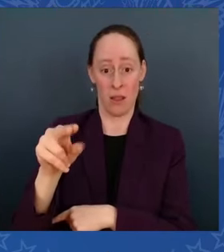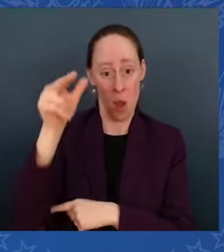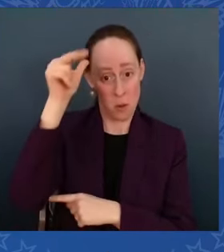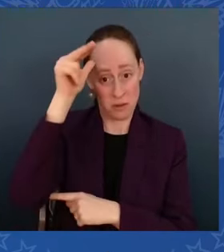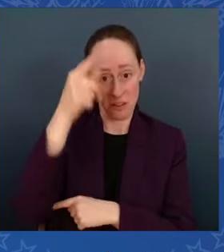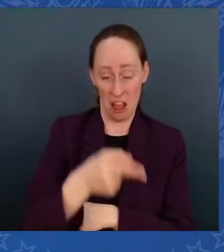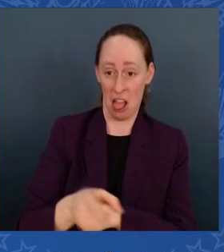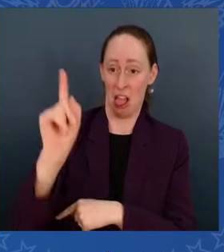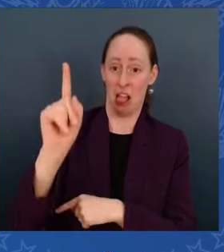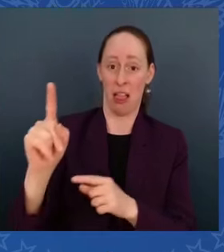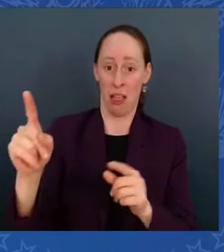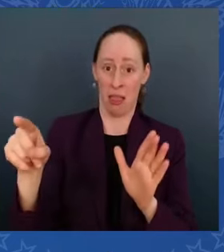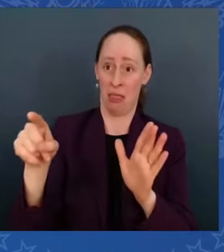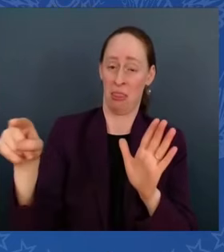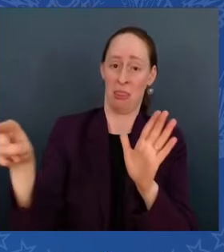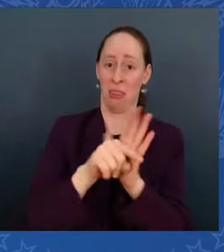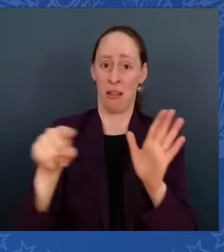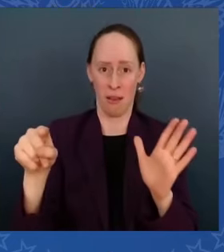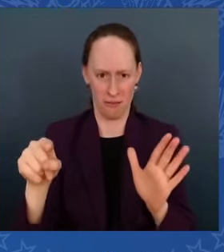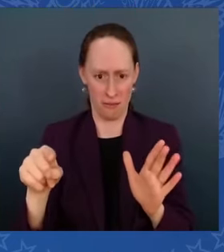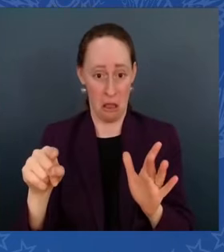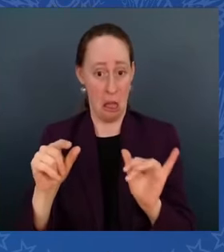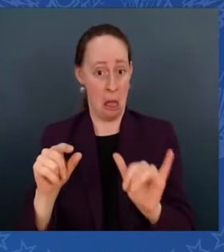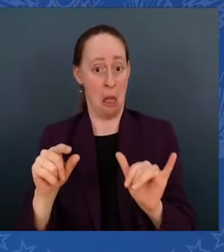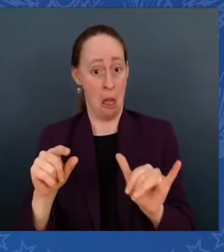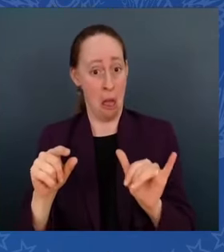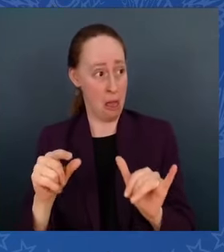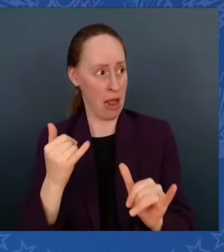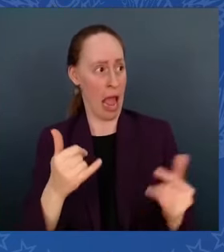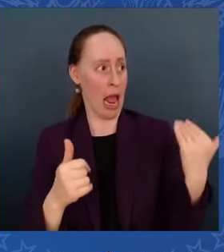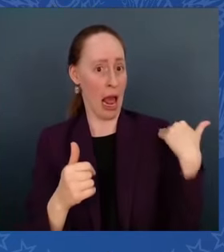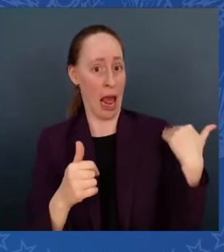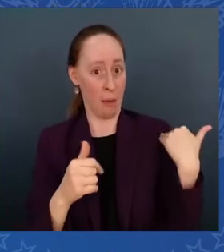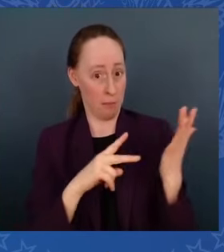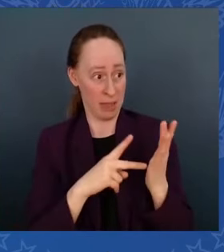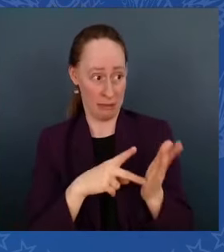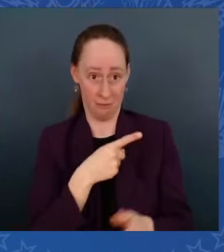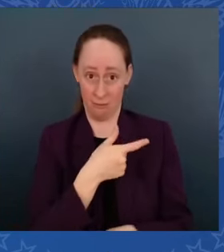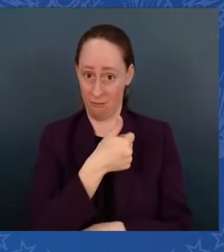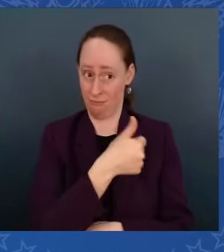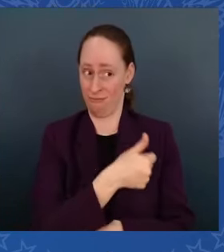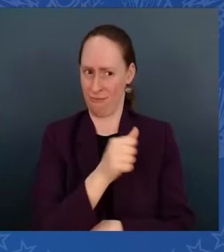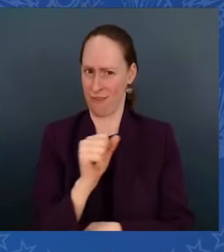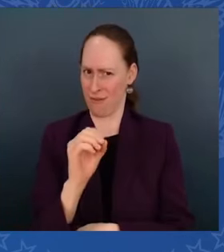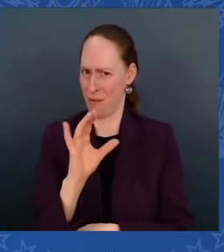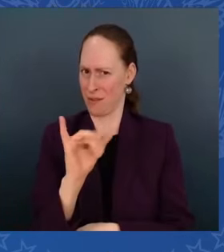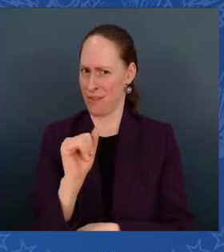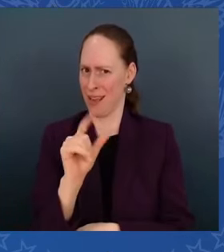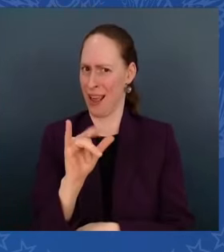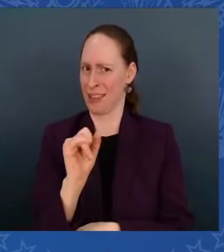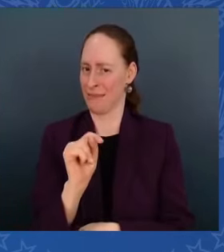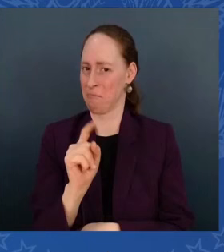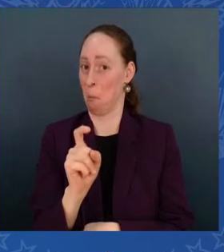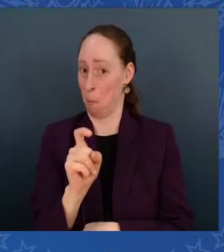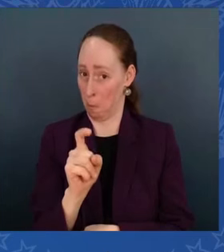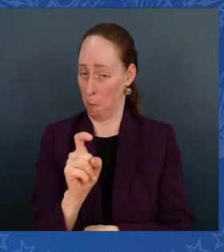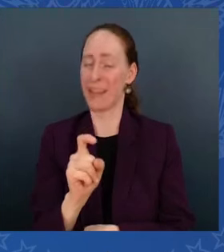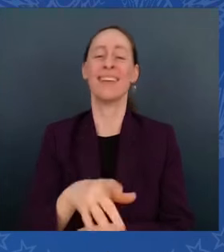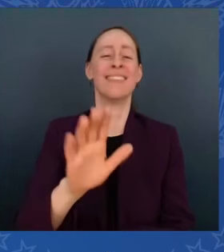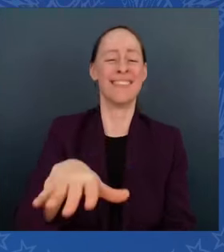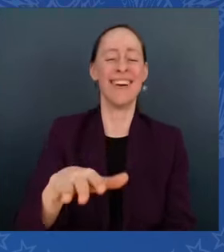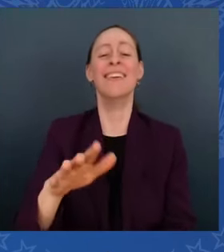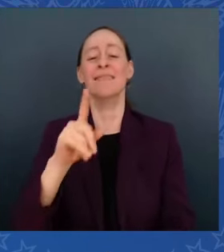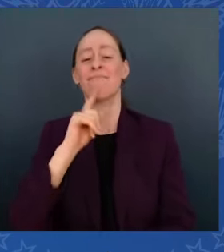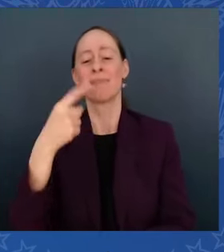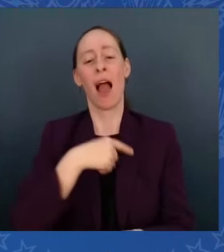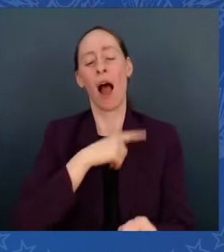was a socialist. He keeps asking. But look, that's okay. I promise to be — all kid on the side — president for all Americans.